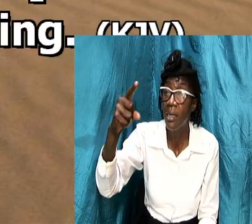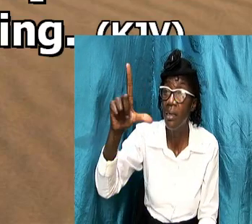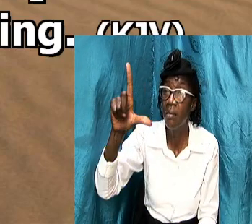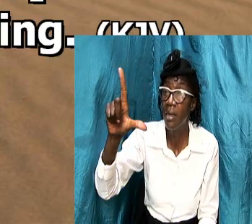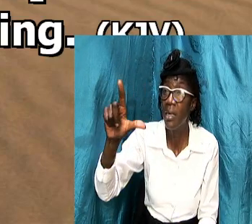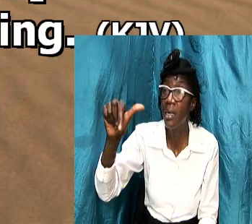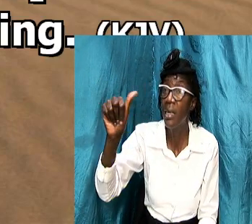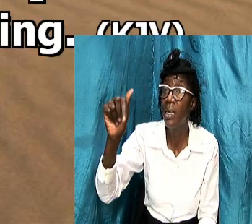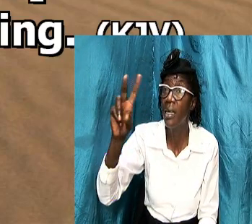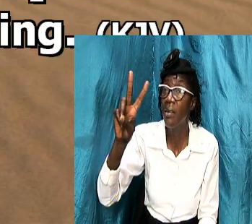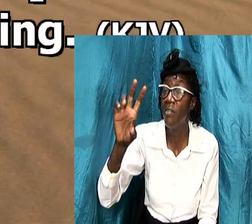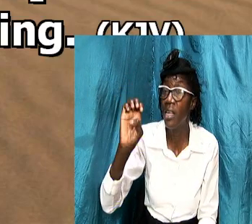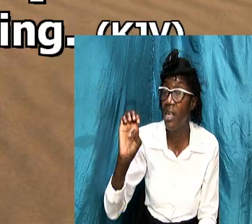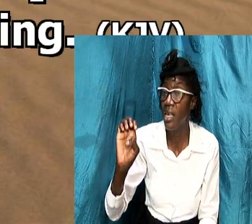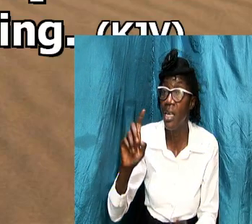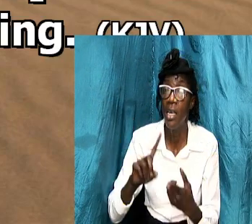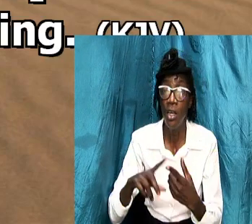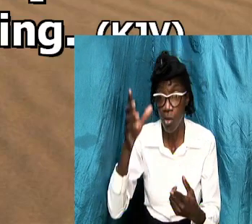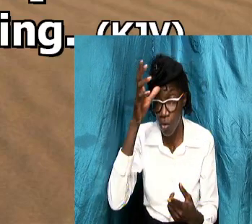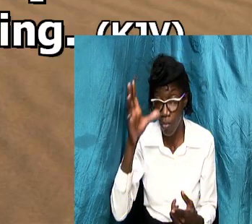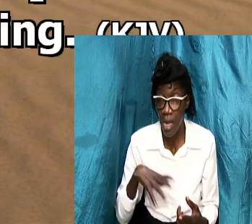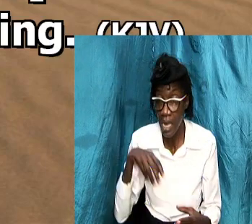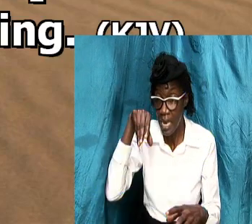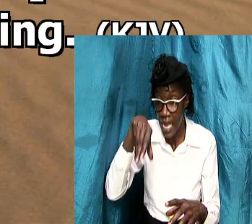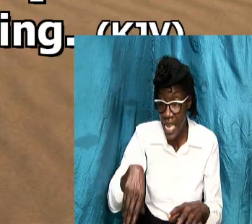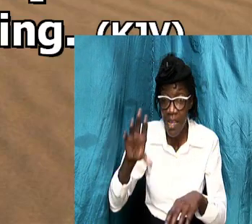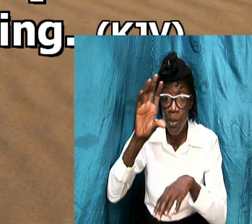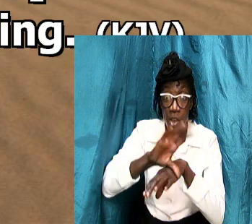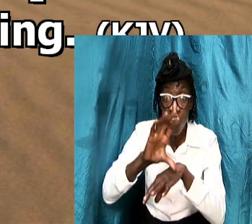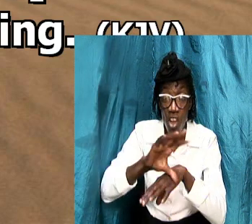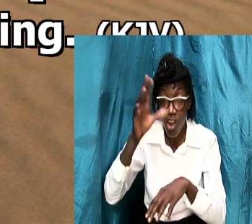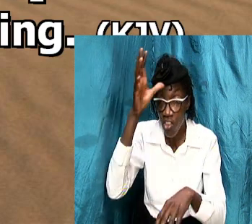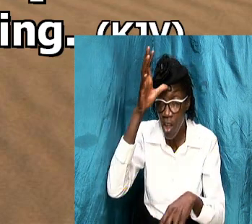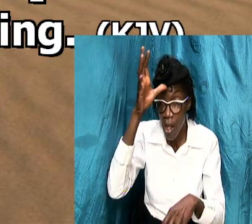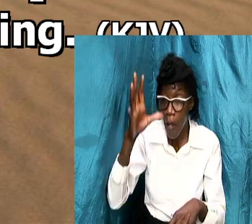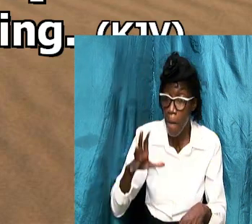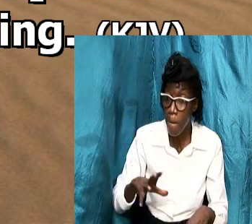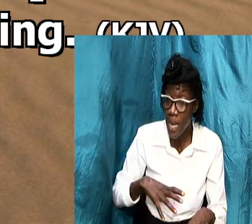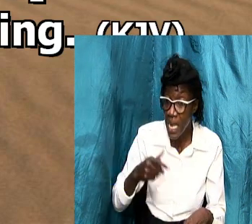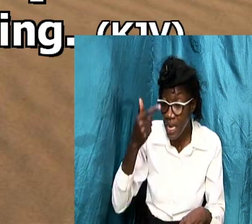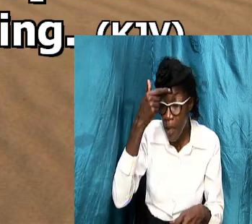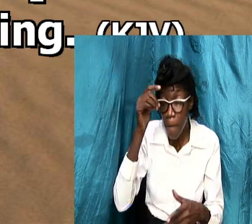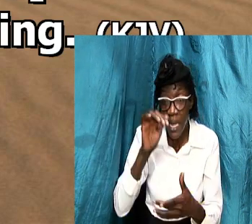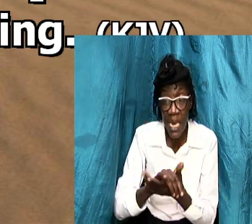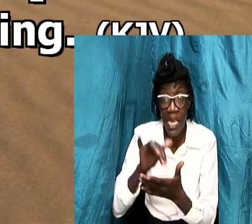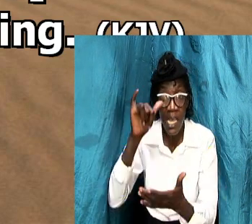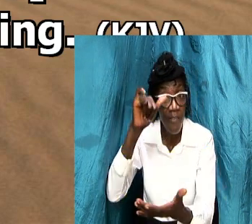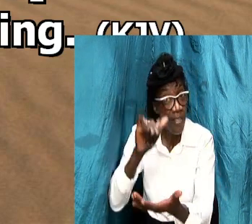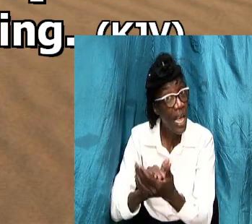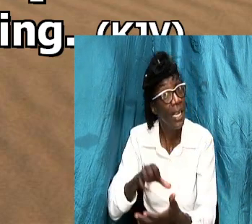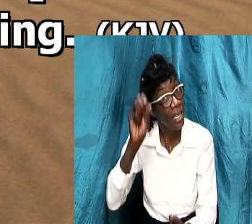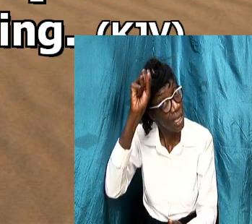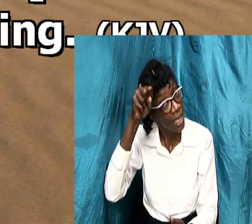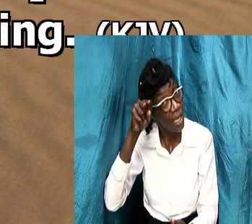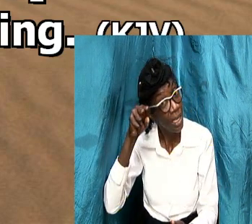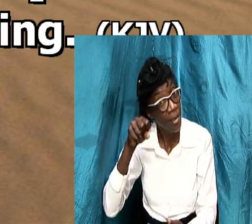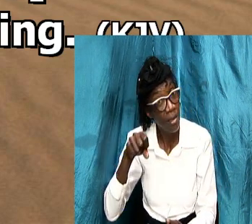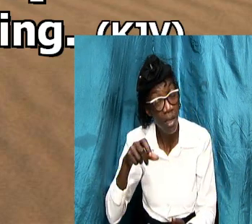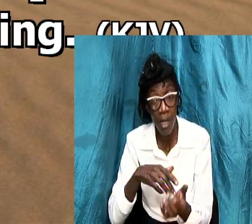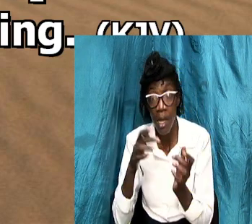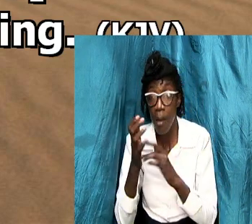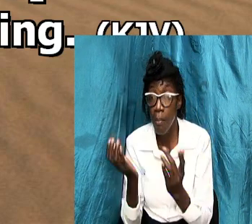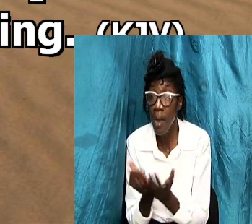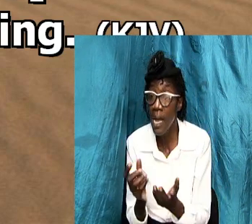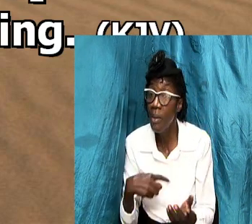are men that believe that mistaken notion that when the bible said that the woman must